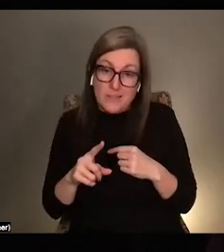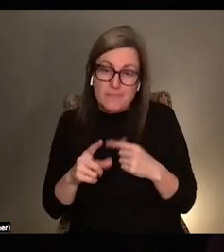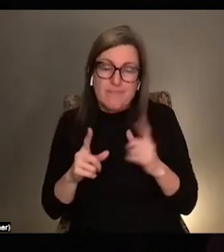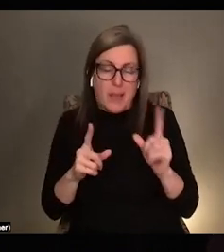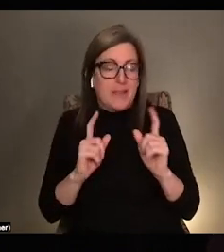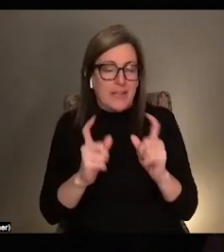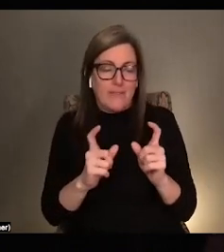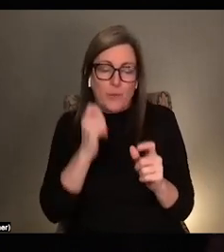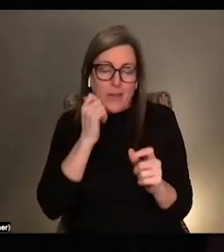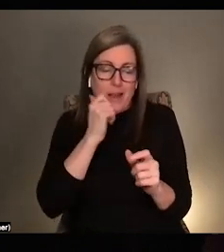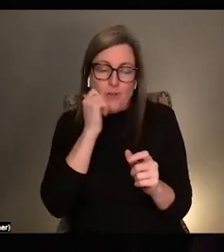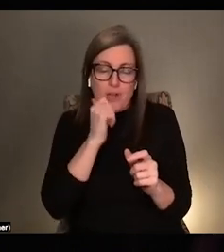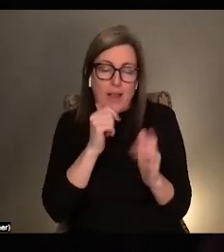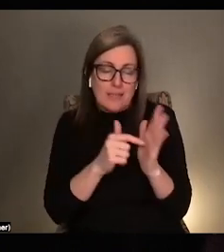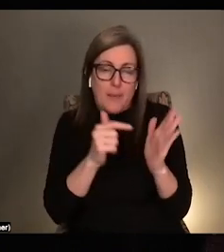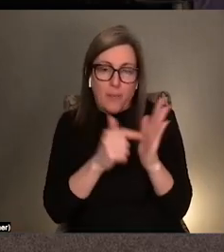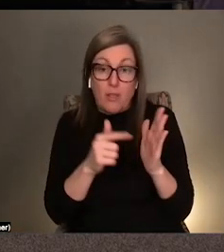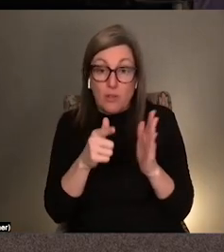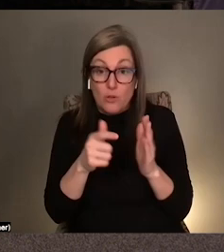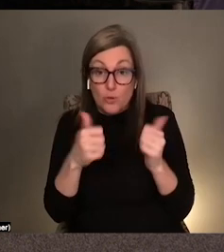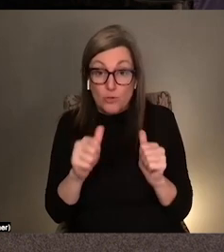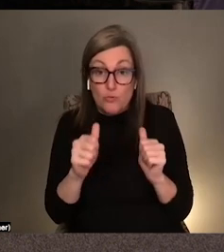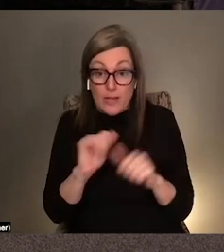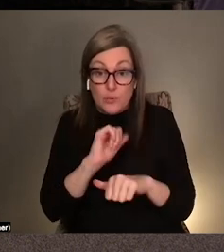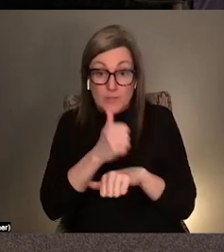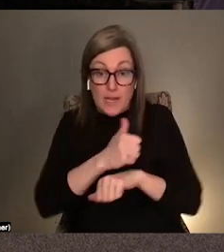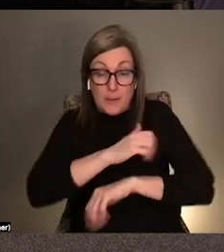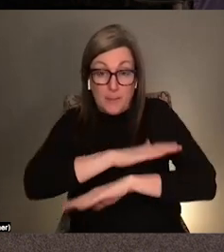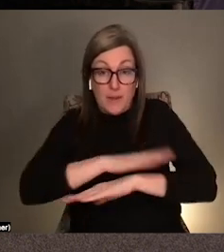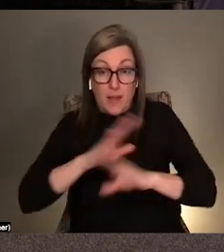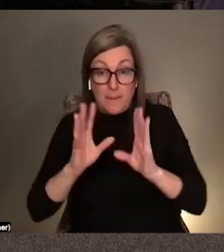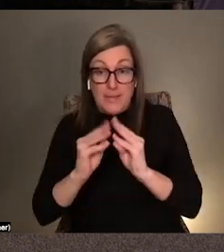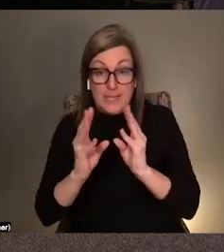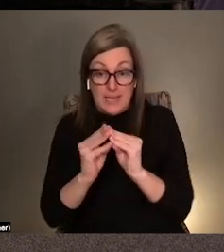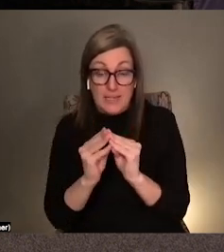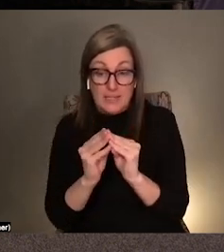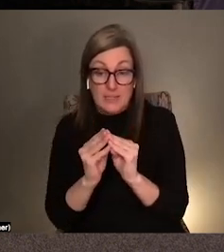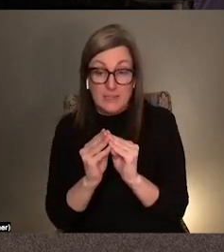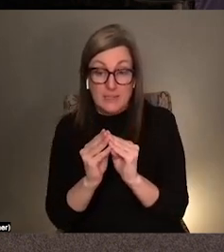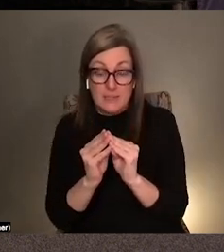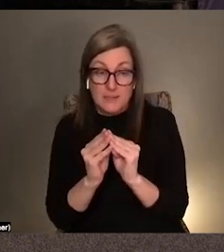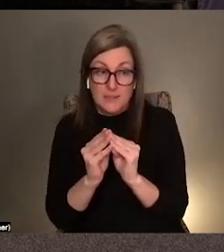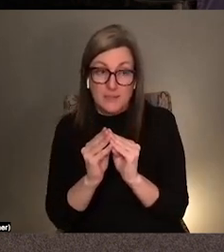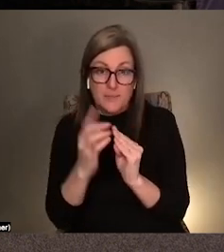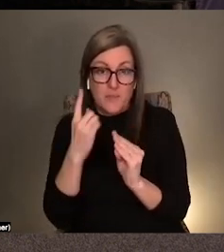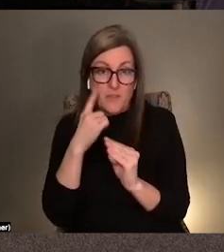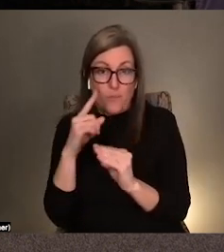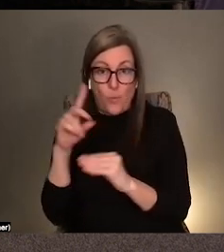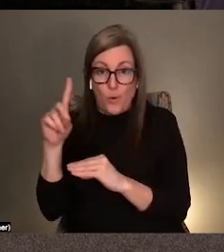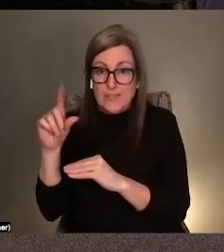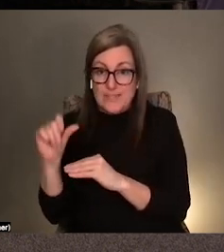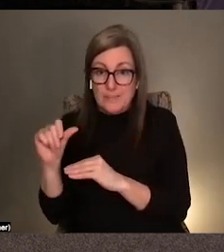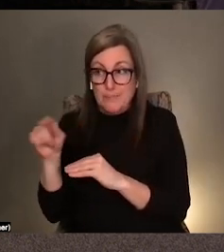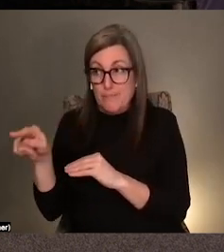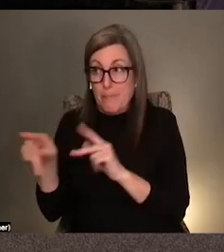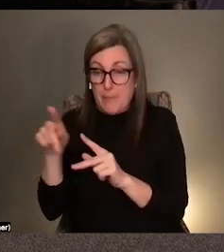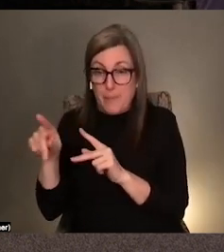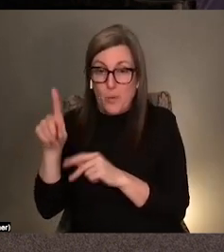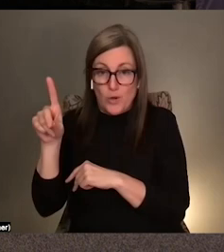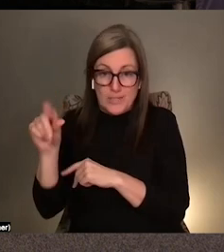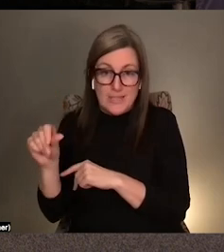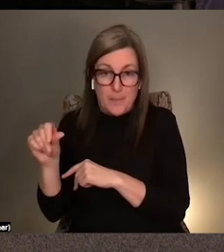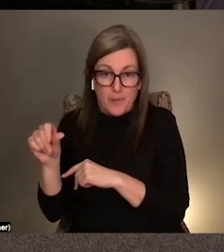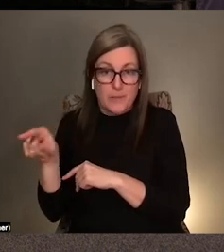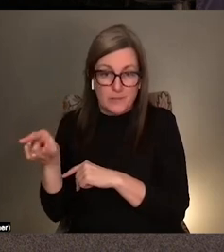example, which is like, you could try to organize a meeting for like, for disabled organizers or artists or something.